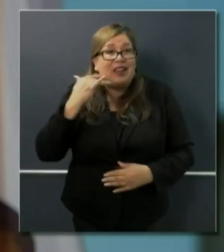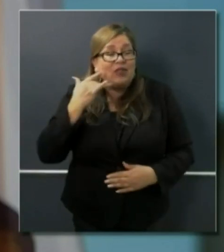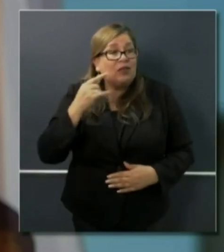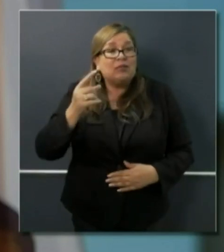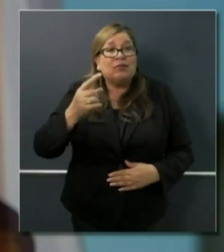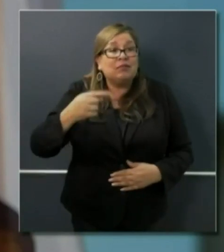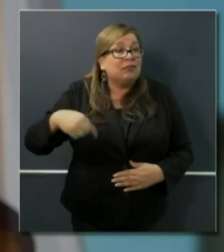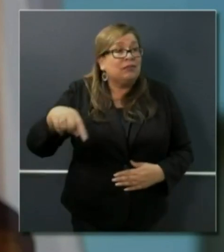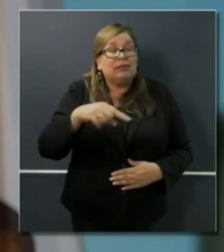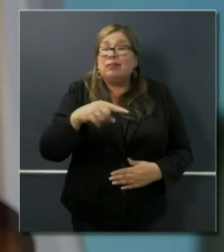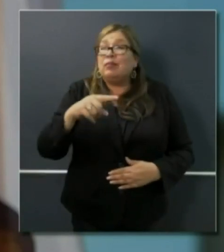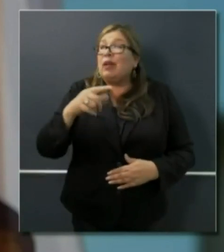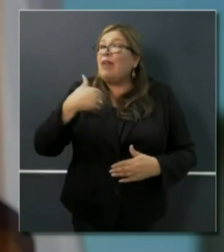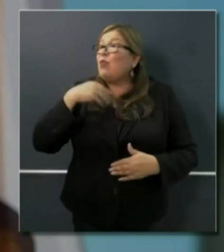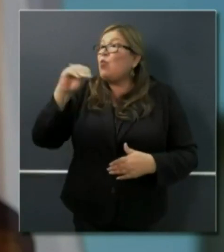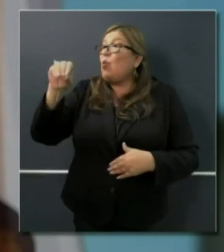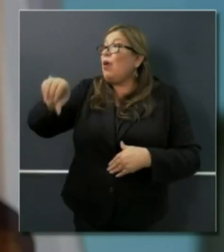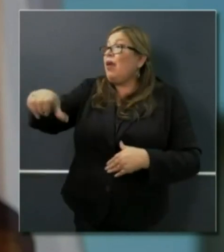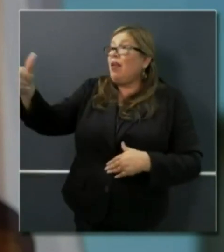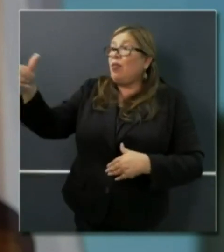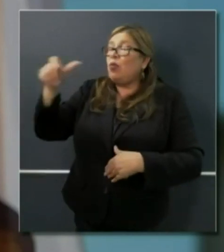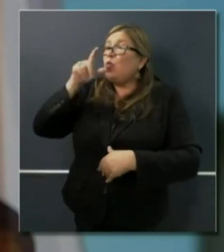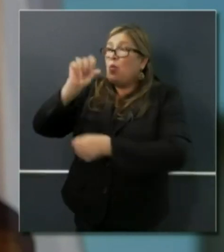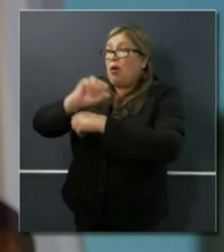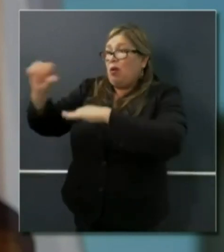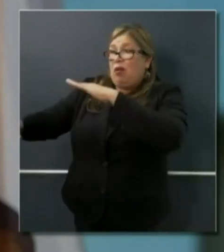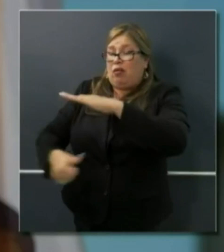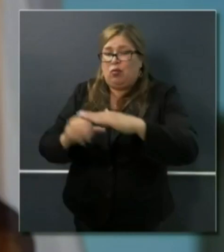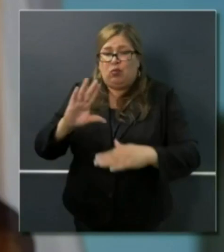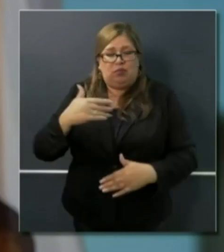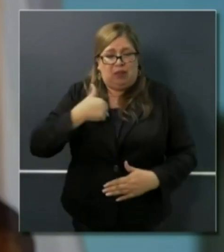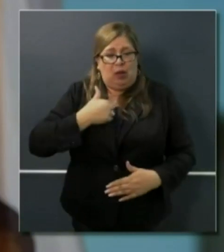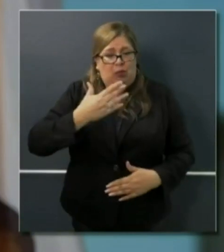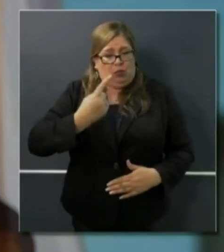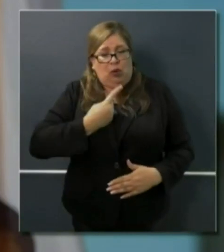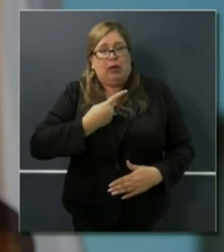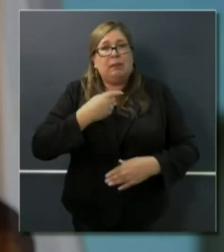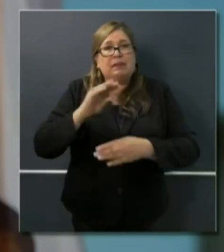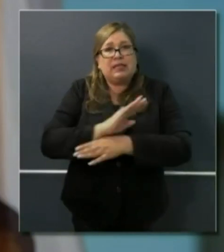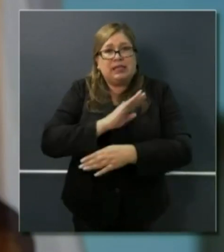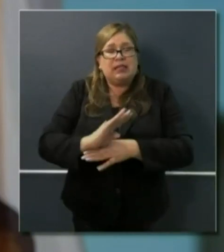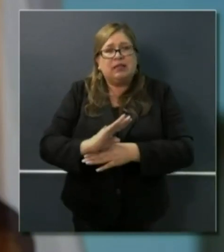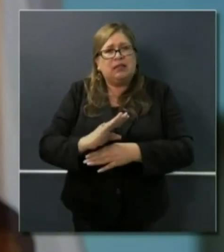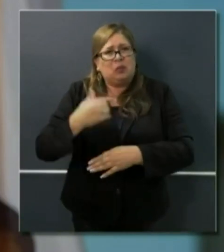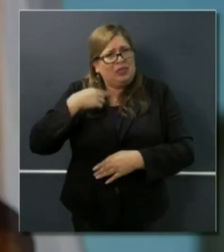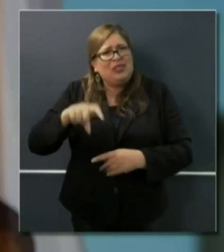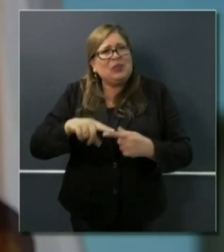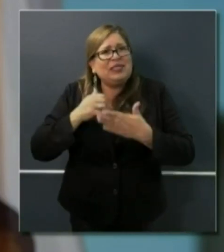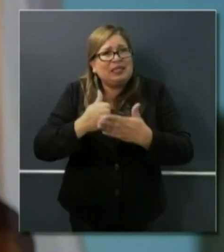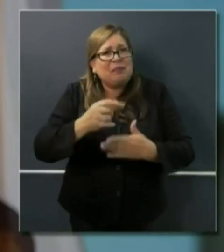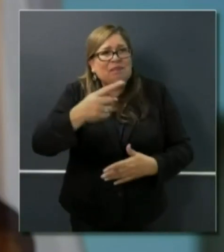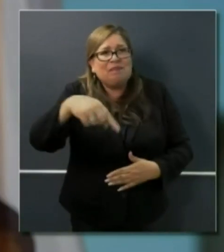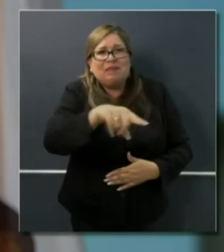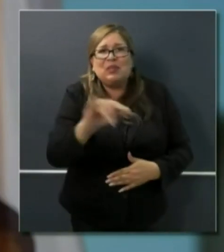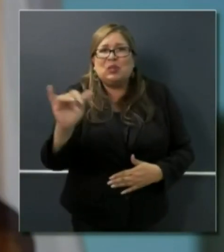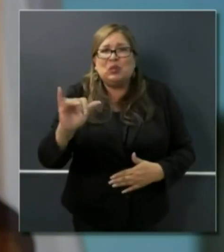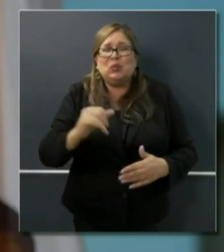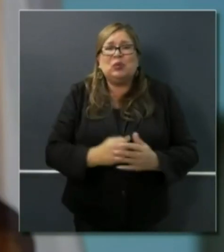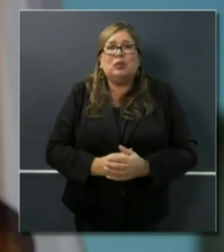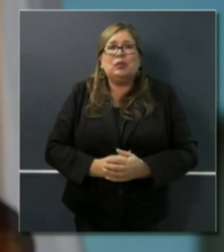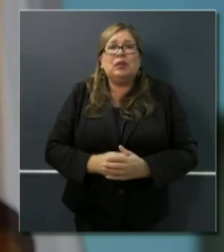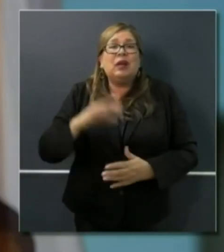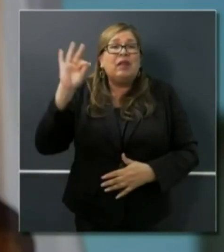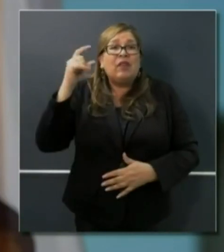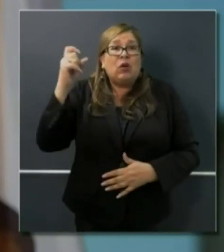have no other employees. They're also deserving of direct assistance. The federal government created a program